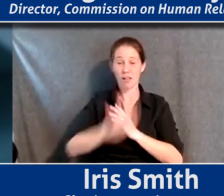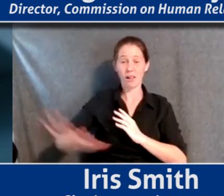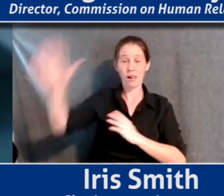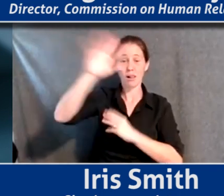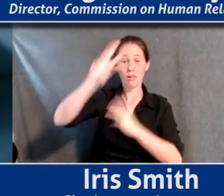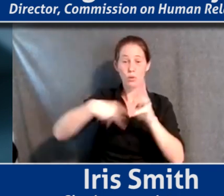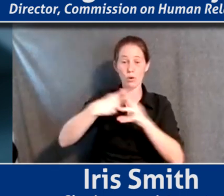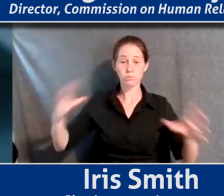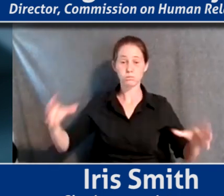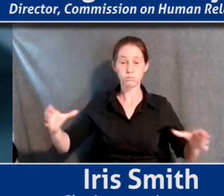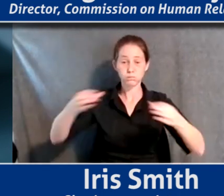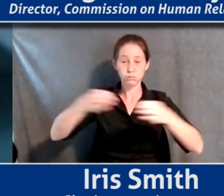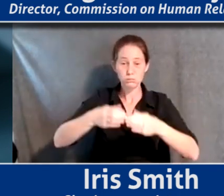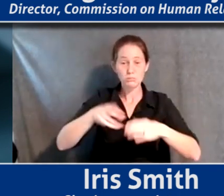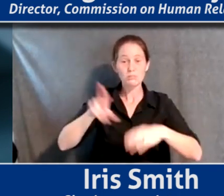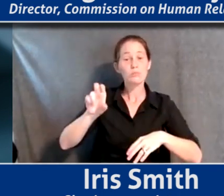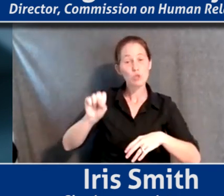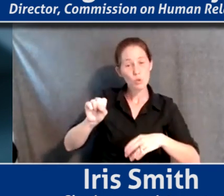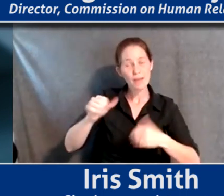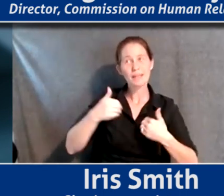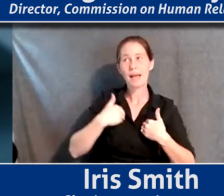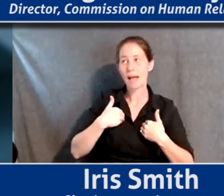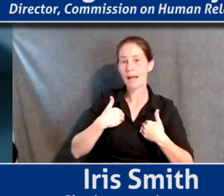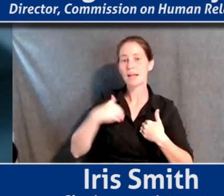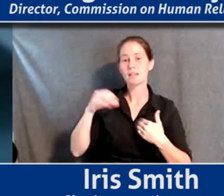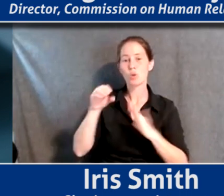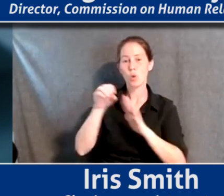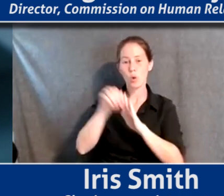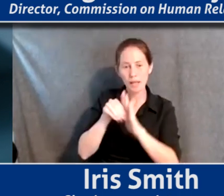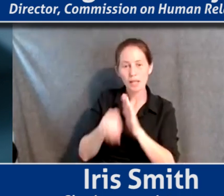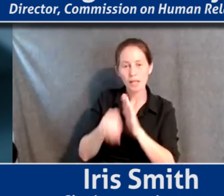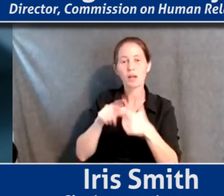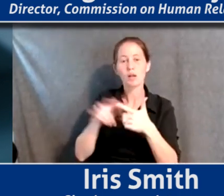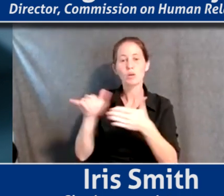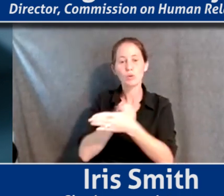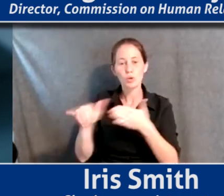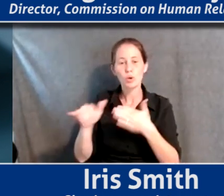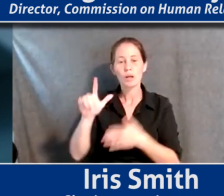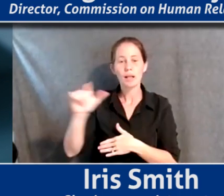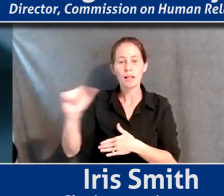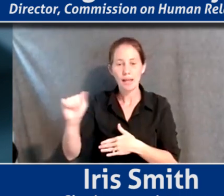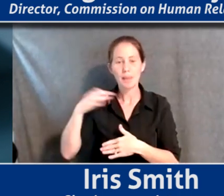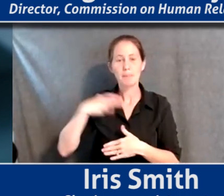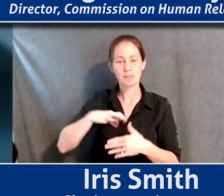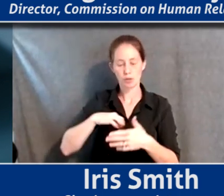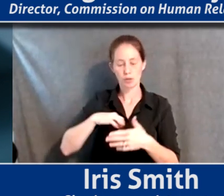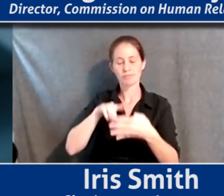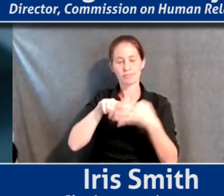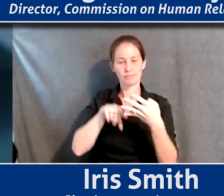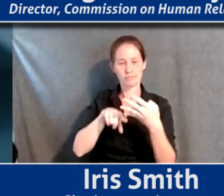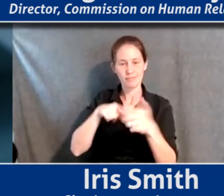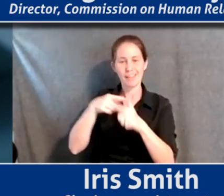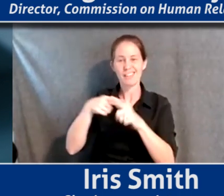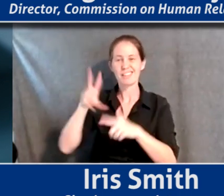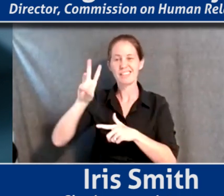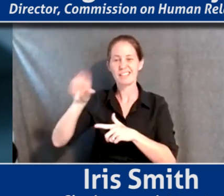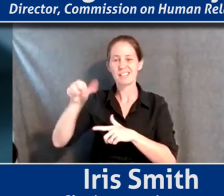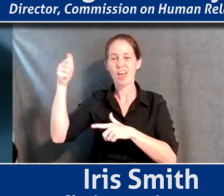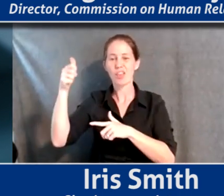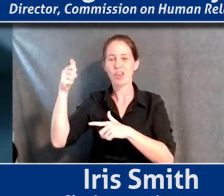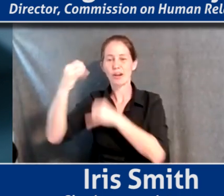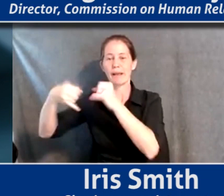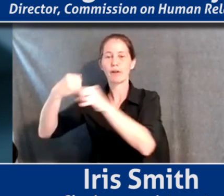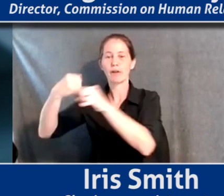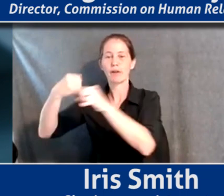In the United States, it consists of Orlando, New York, Los Angeles, and Pittsburgh, and then six other kind of international